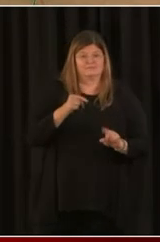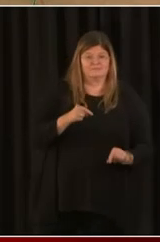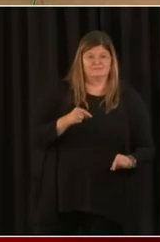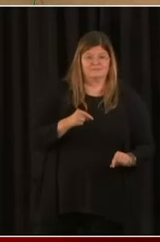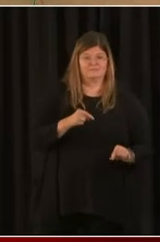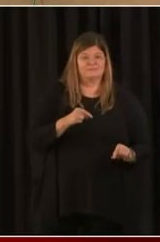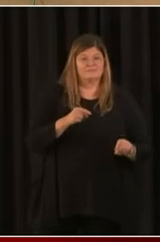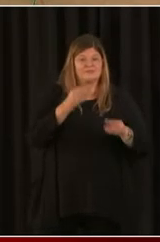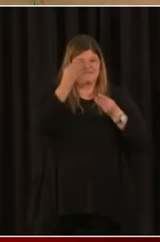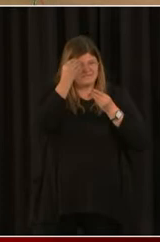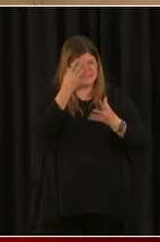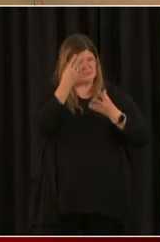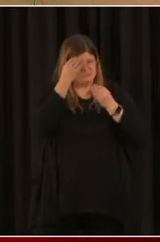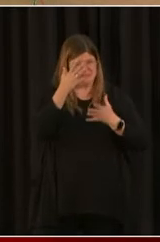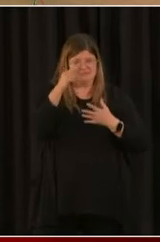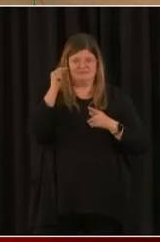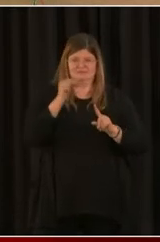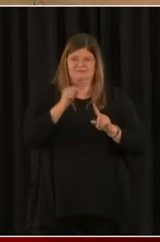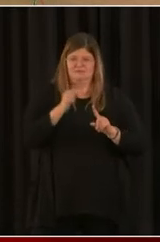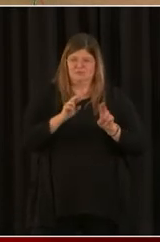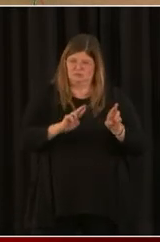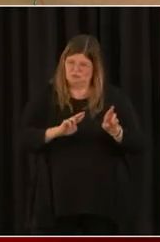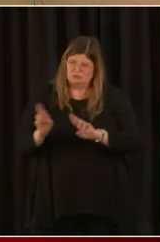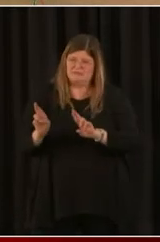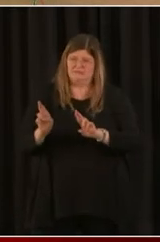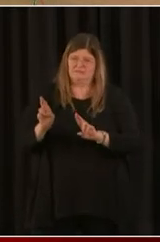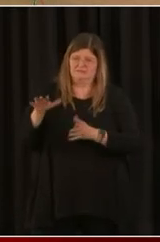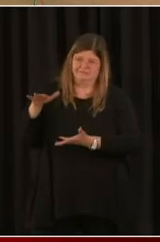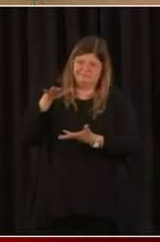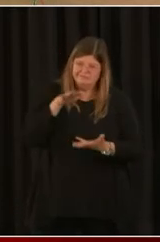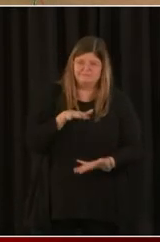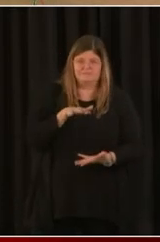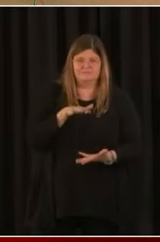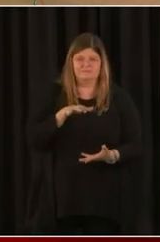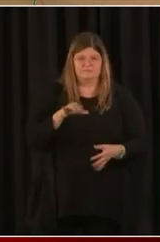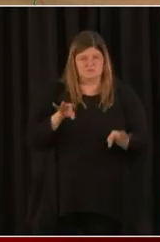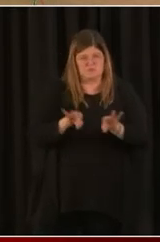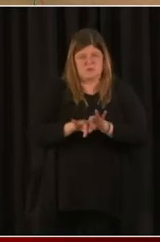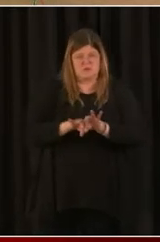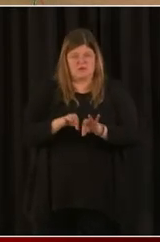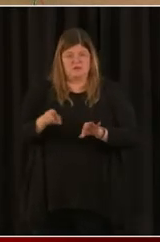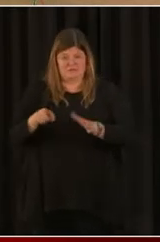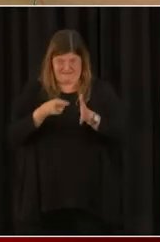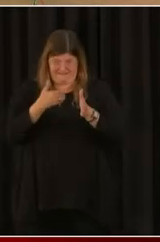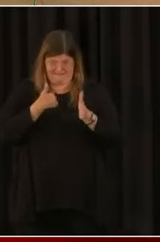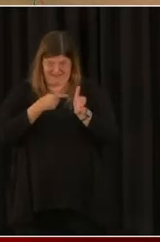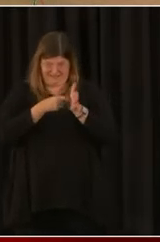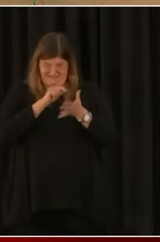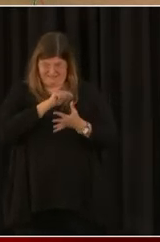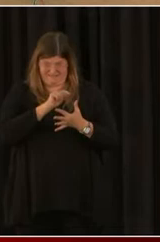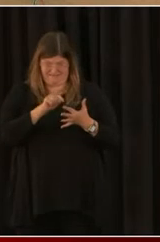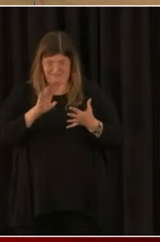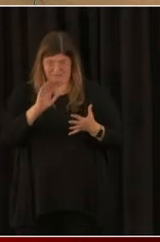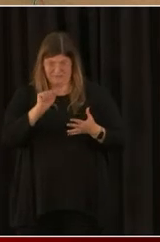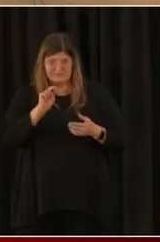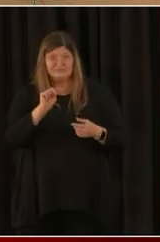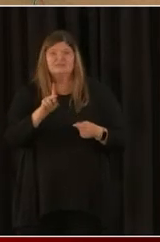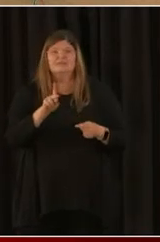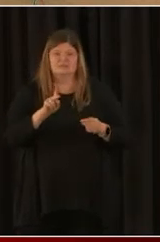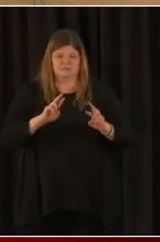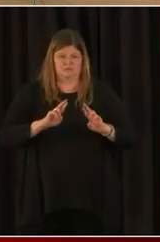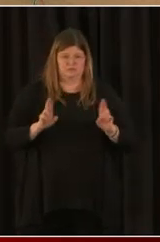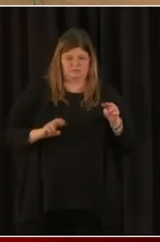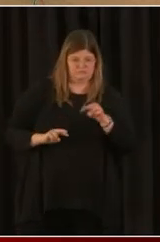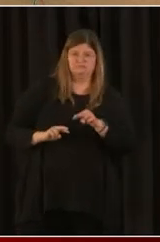to have the information that they need. If you have the information that is required, your banker can take care of it very